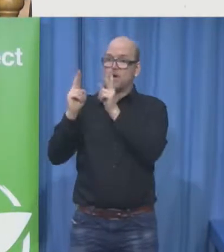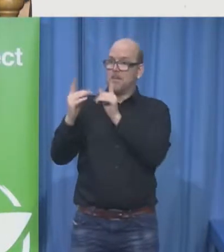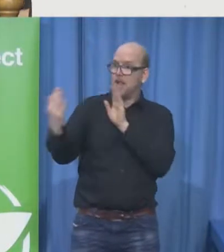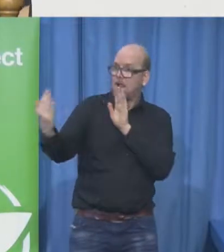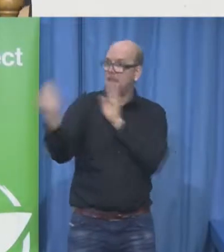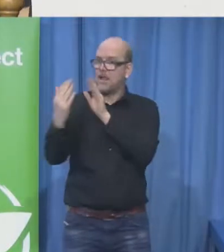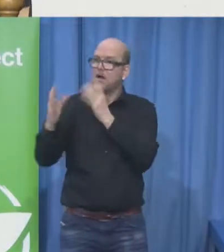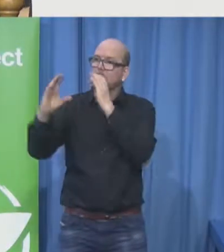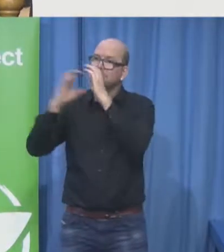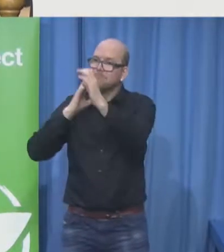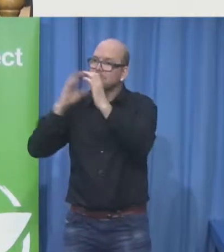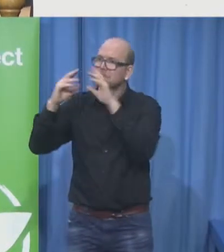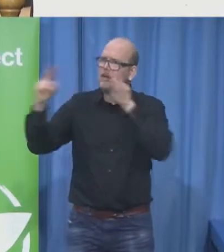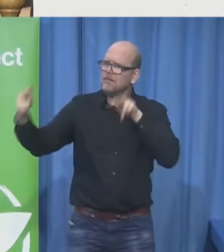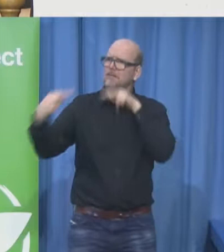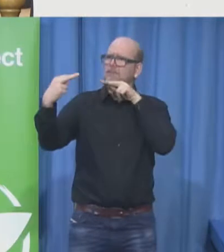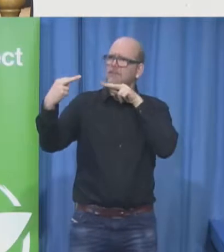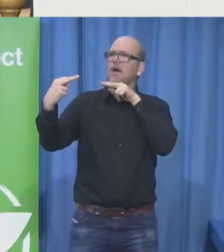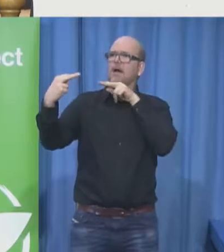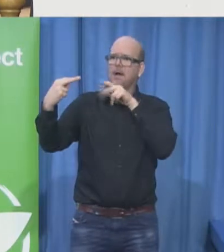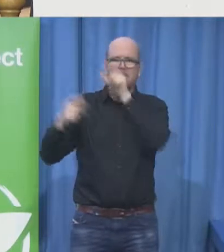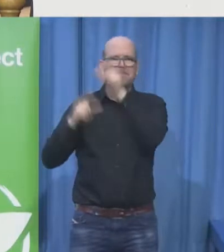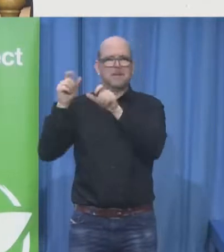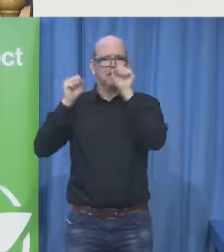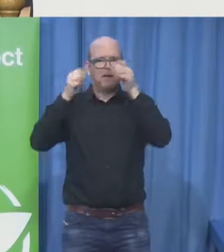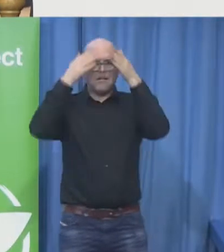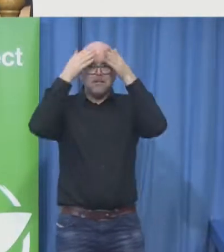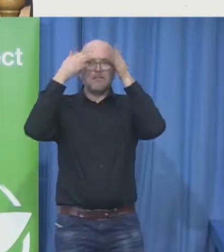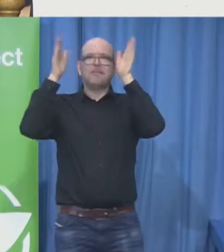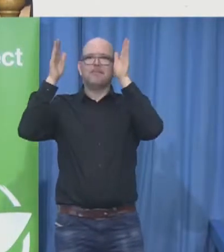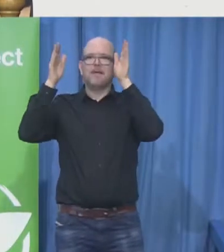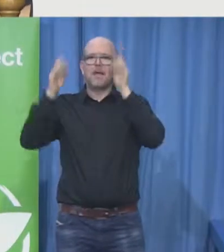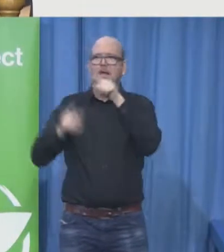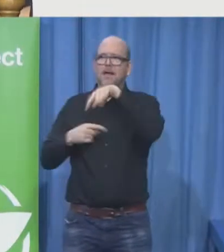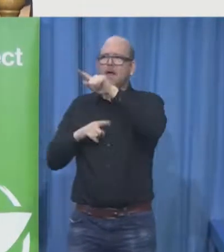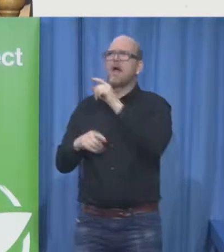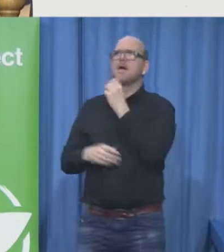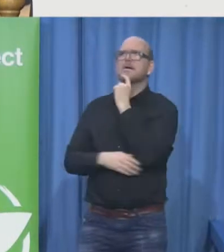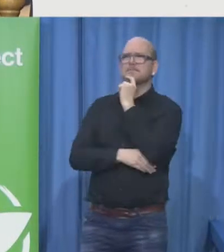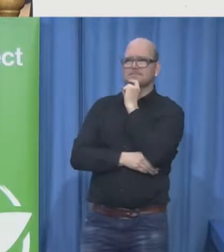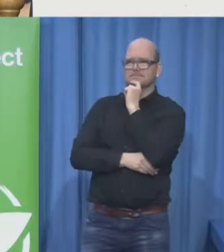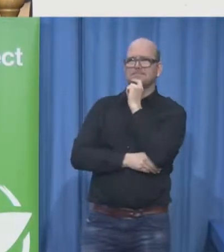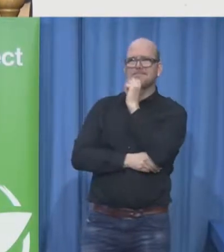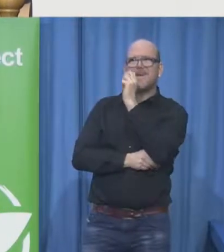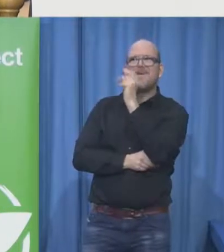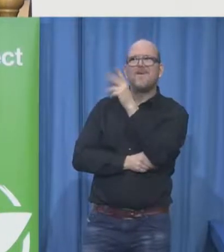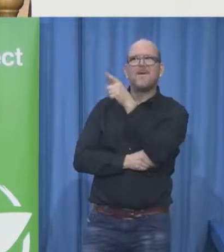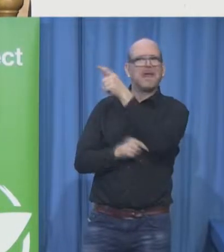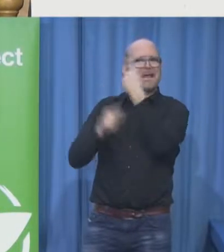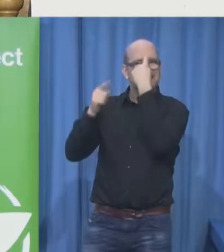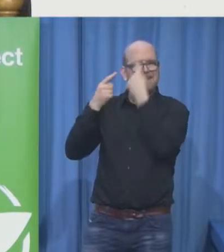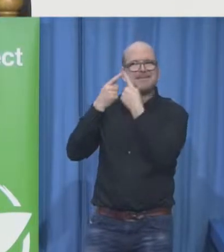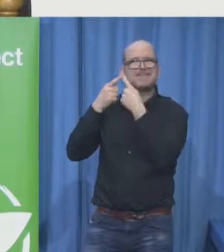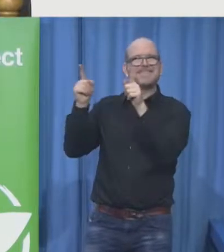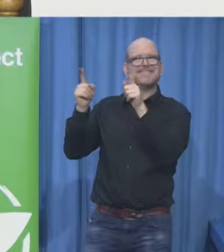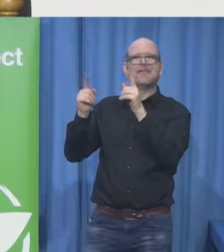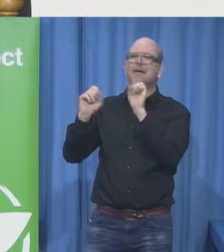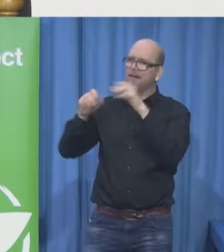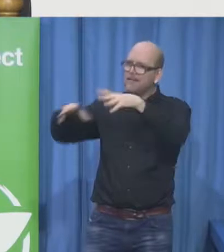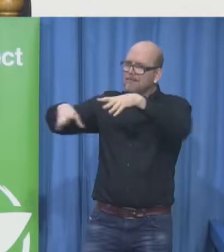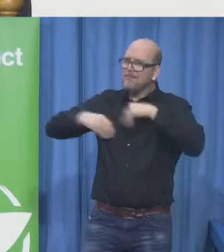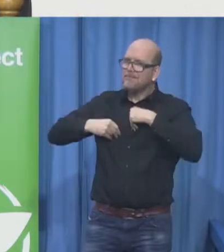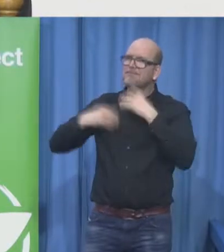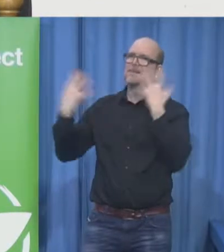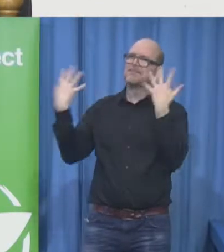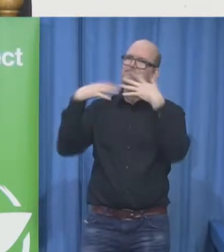now everyone comes and I think about Lydia the counselor the blind counselor the counselor that gave him a